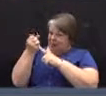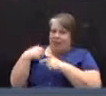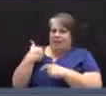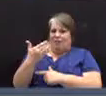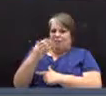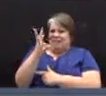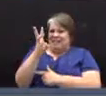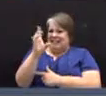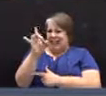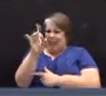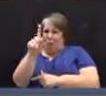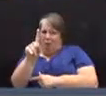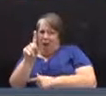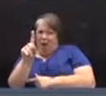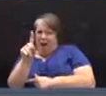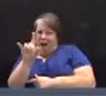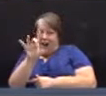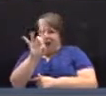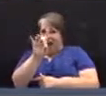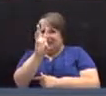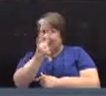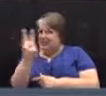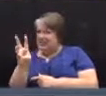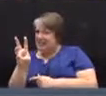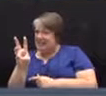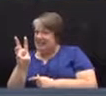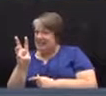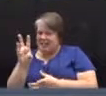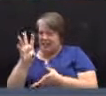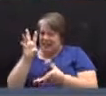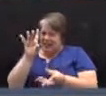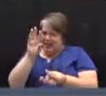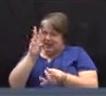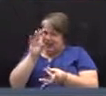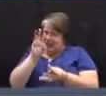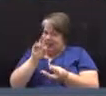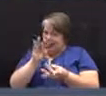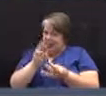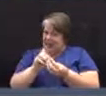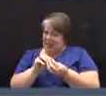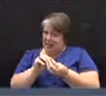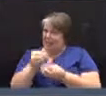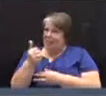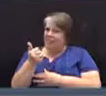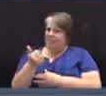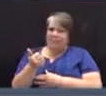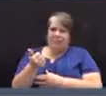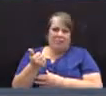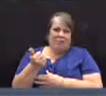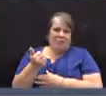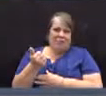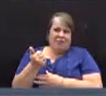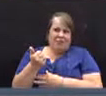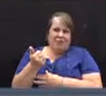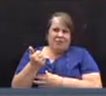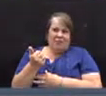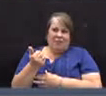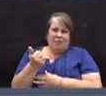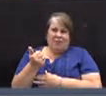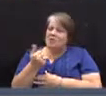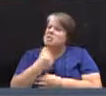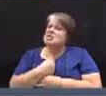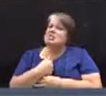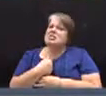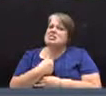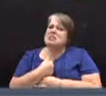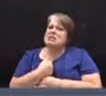$15,681,866, it comes out to $15,000.